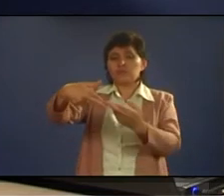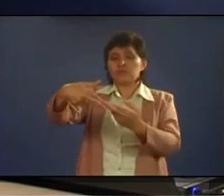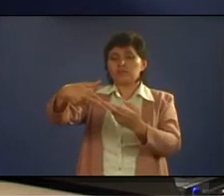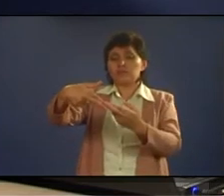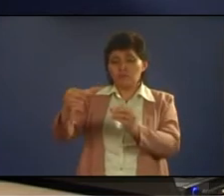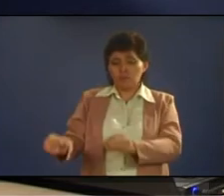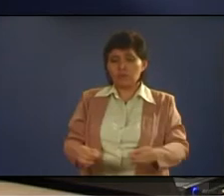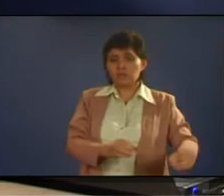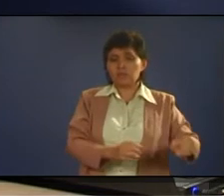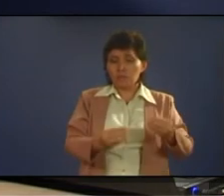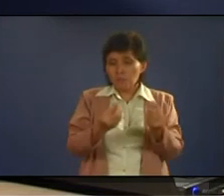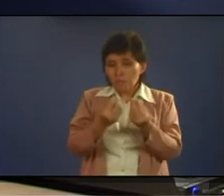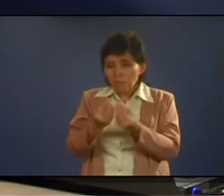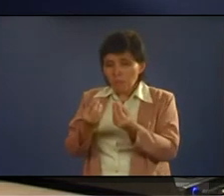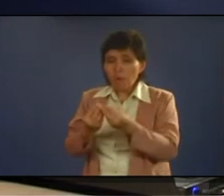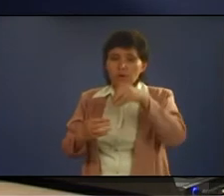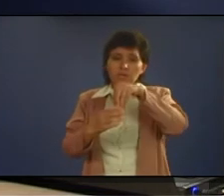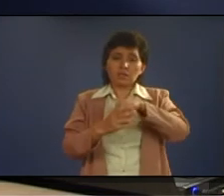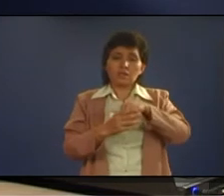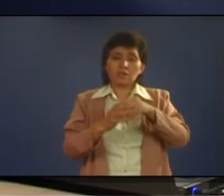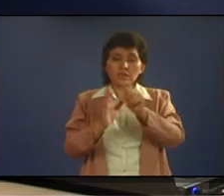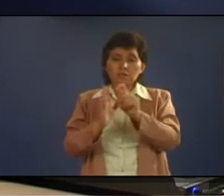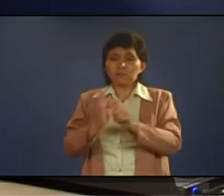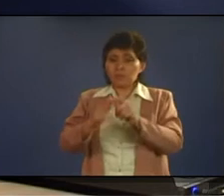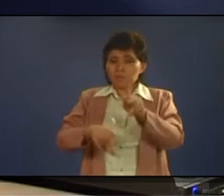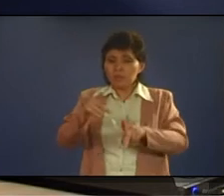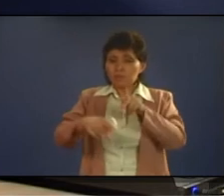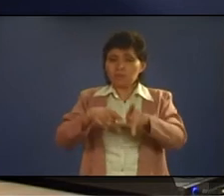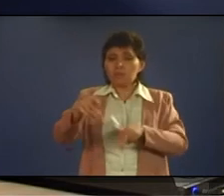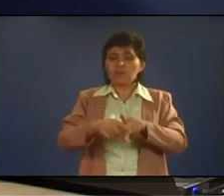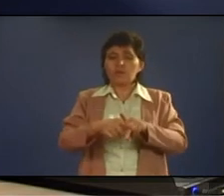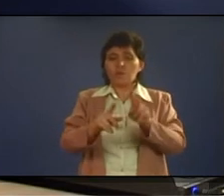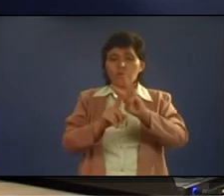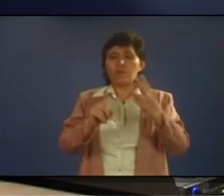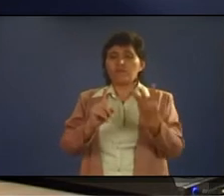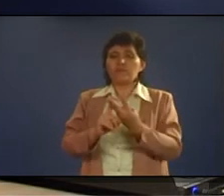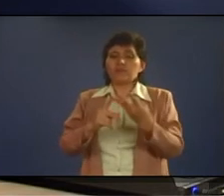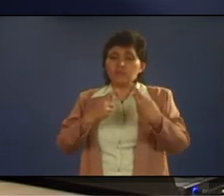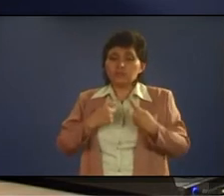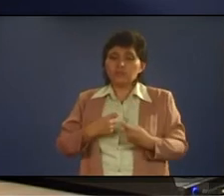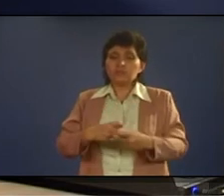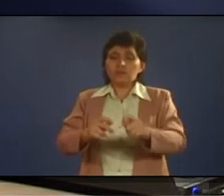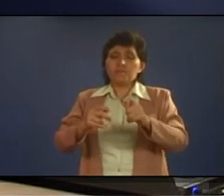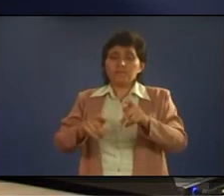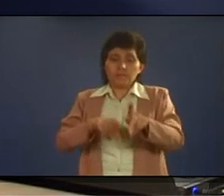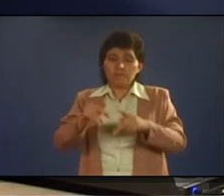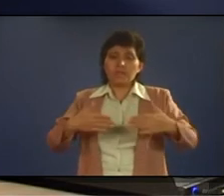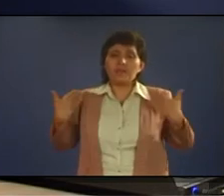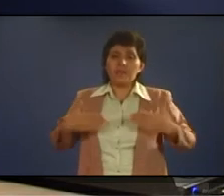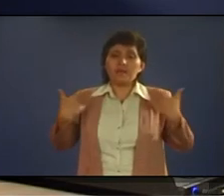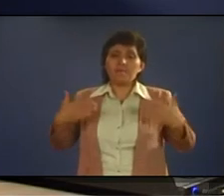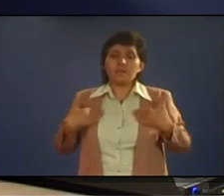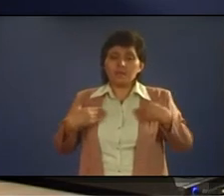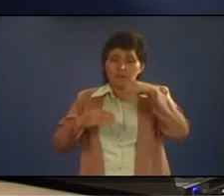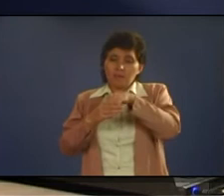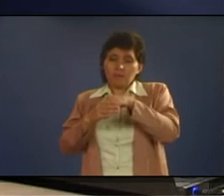in terms of people's relationship people's welfare they try to make people happy within the organization and